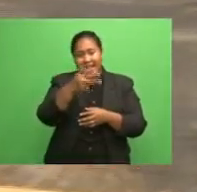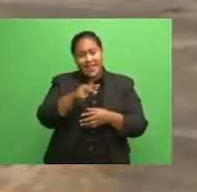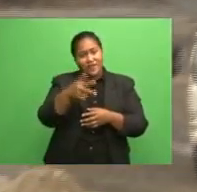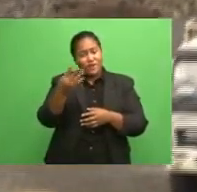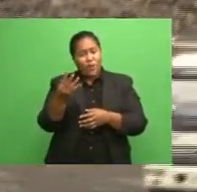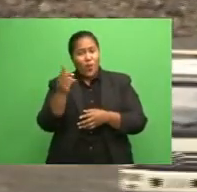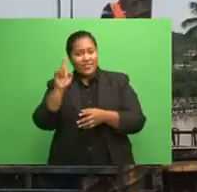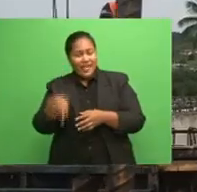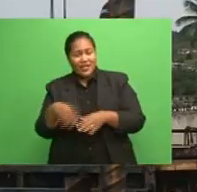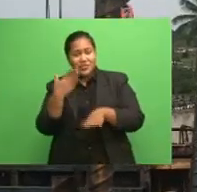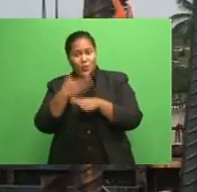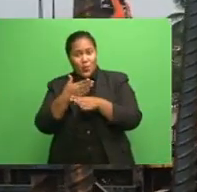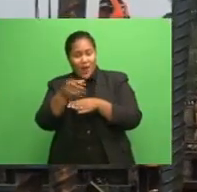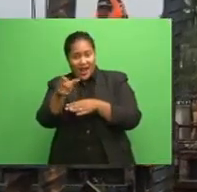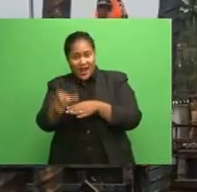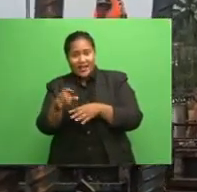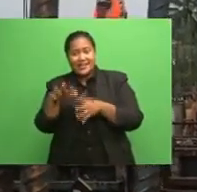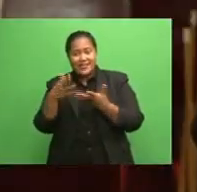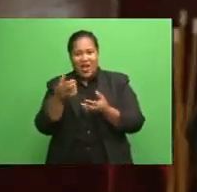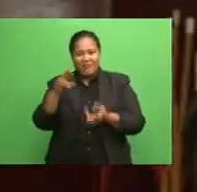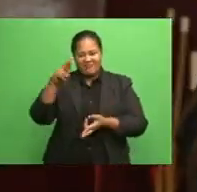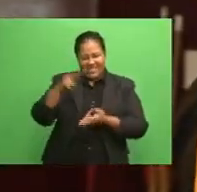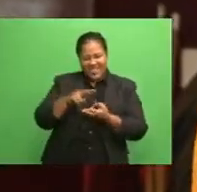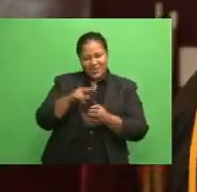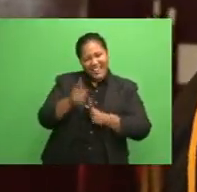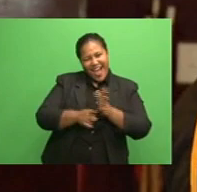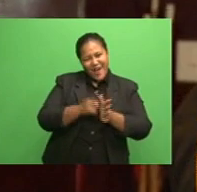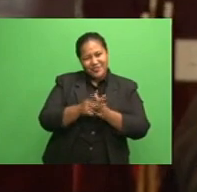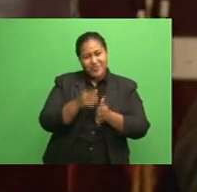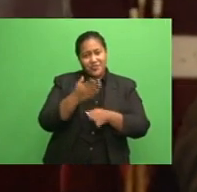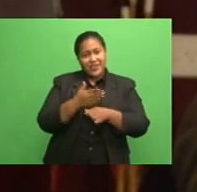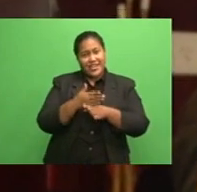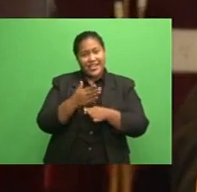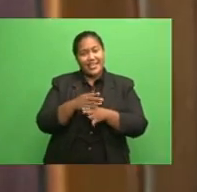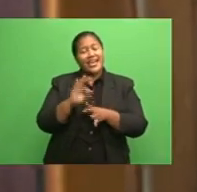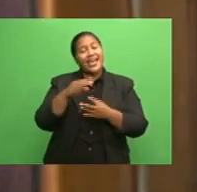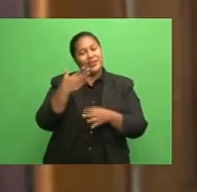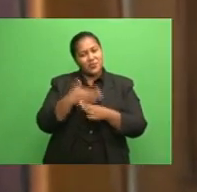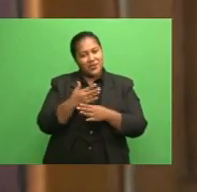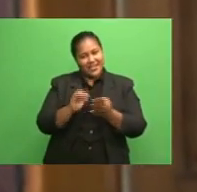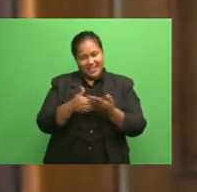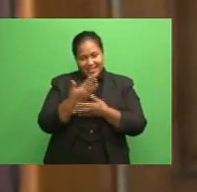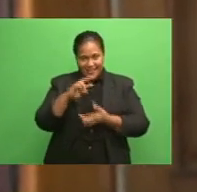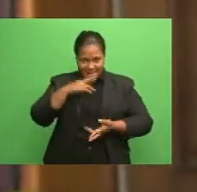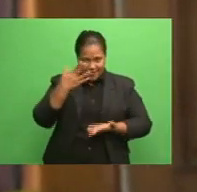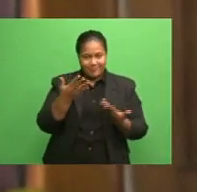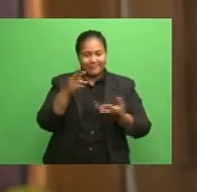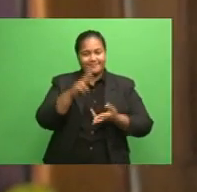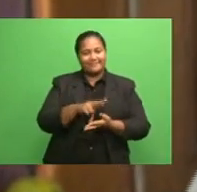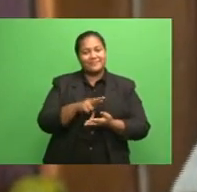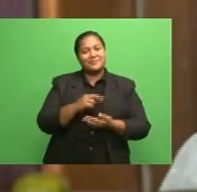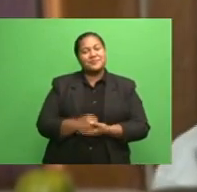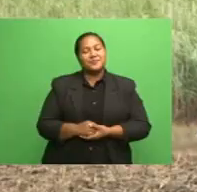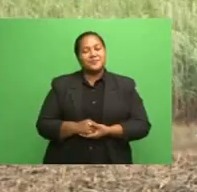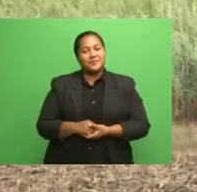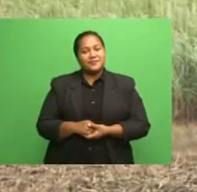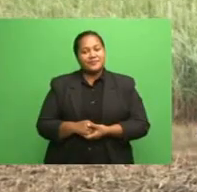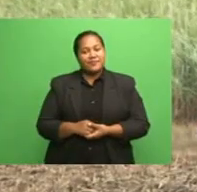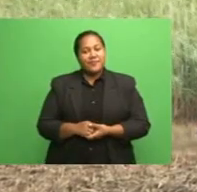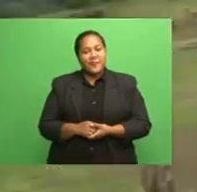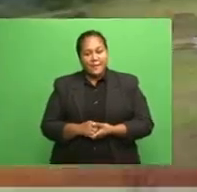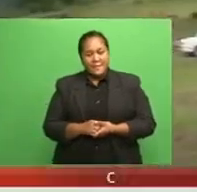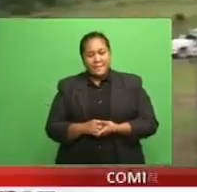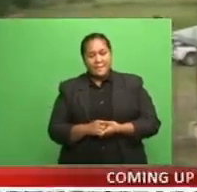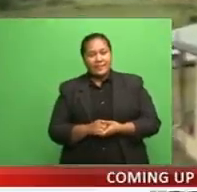surveyed are either on reduced hours or reduced working days. Sainia Nimboila, FBC News.